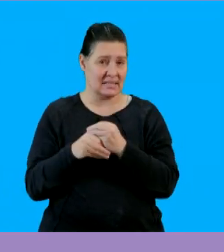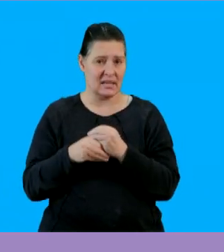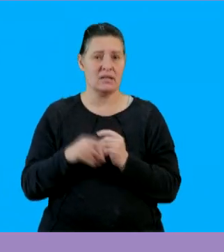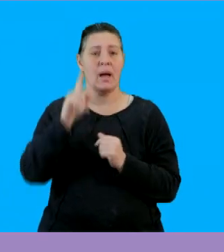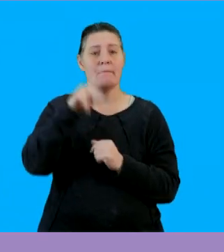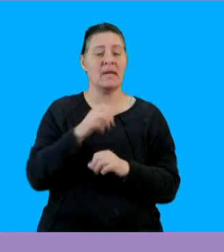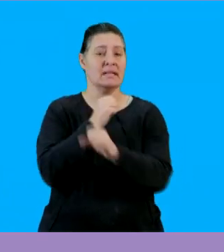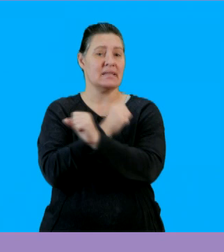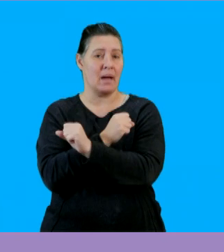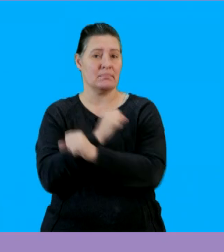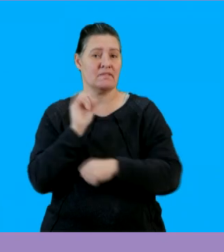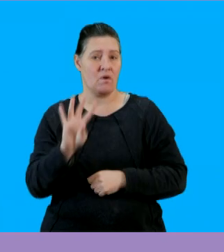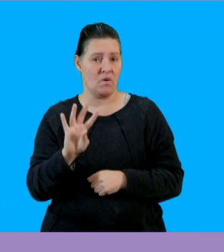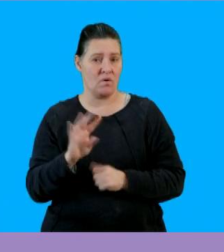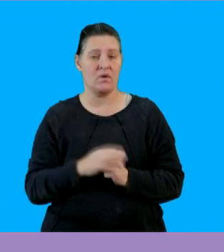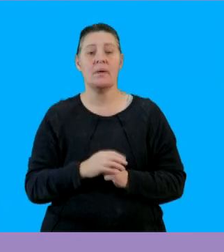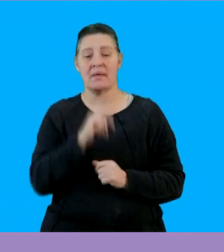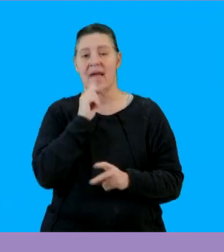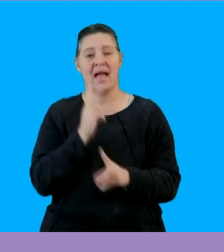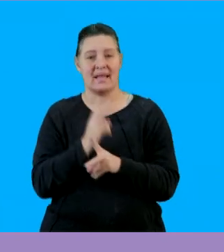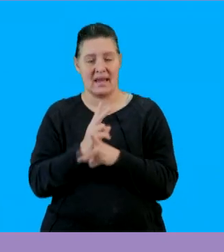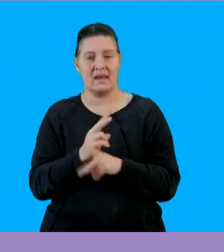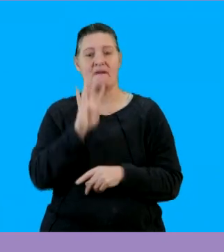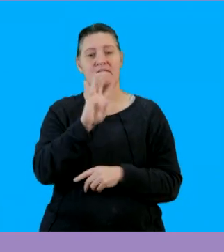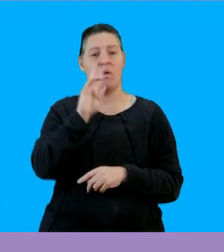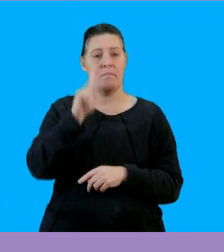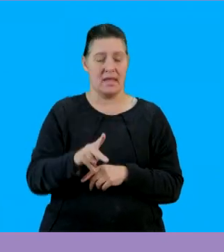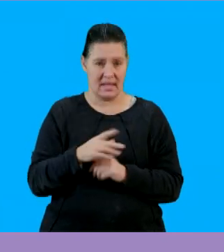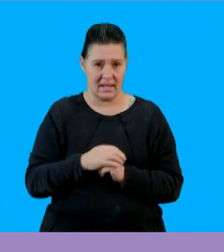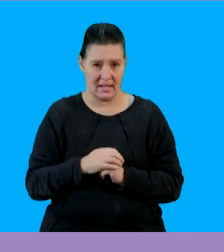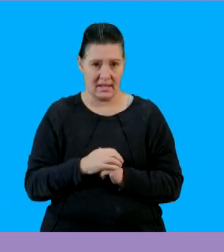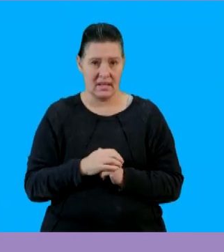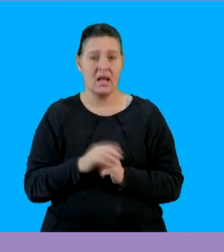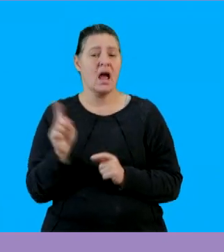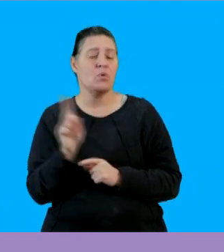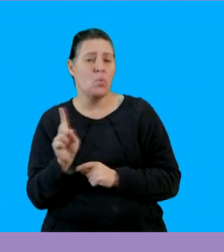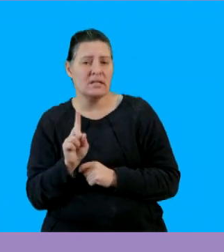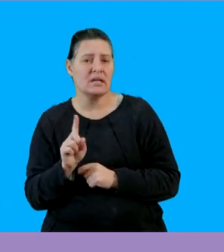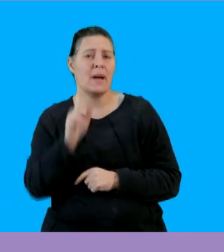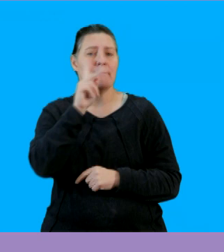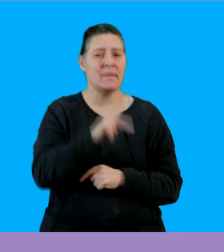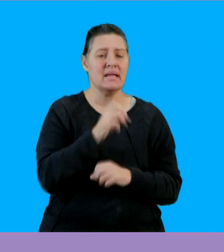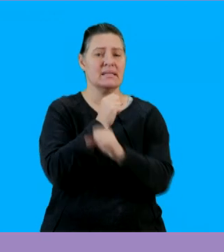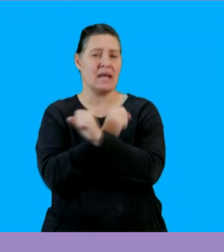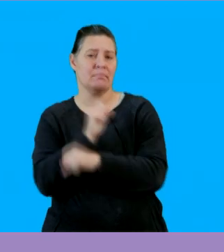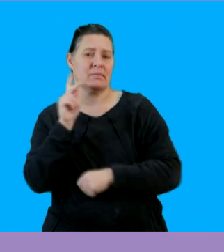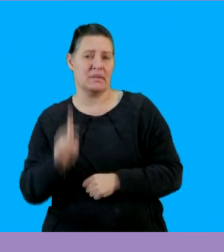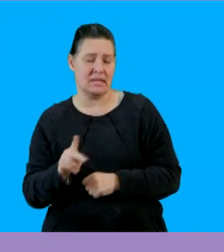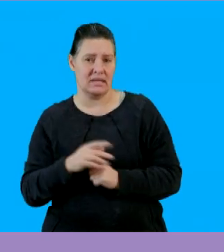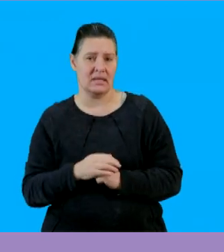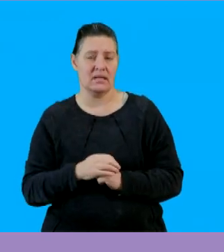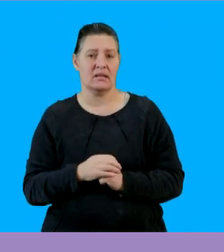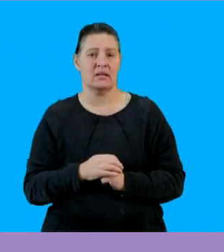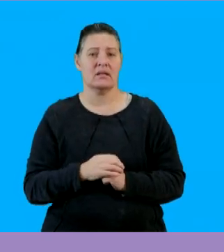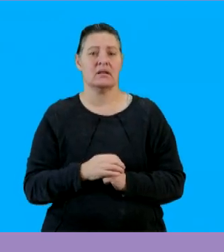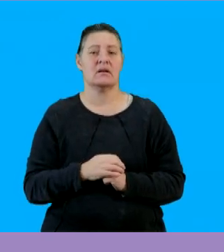with our adding what is p multiplied by 4 that is again 4 p and what is p multiplied